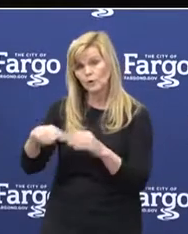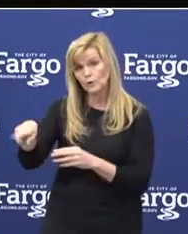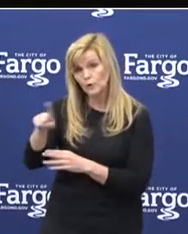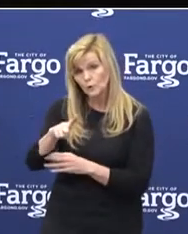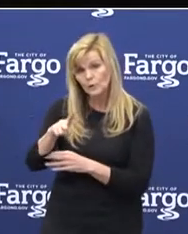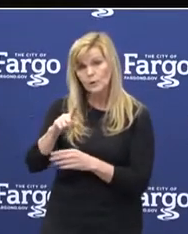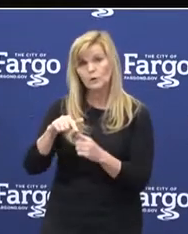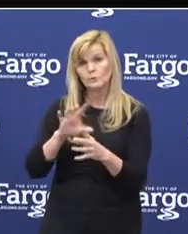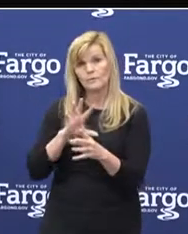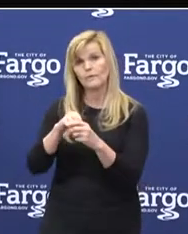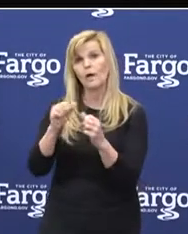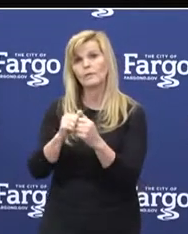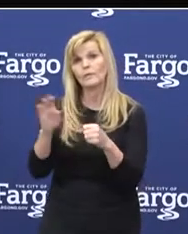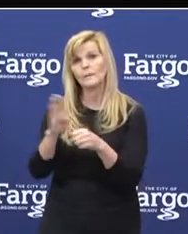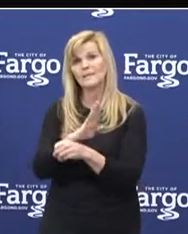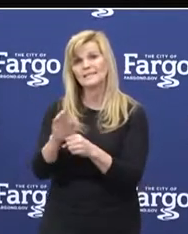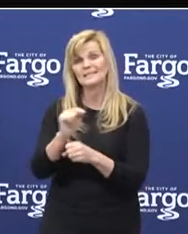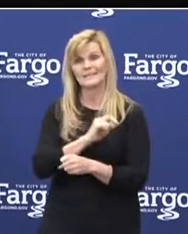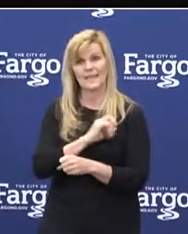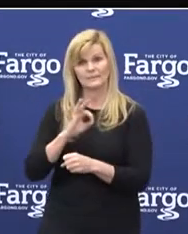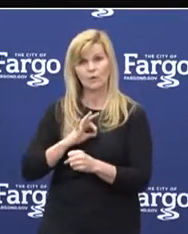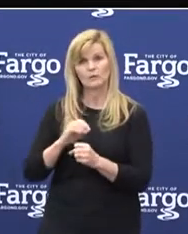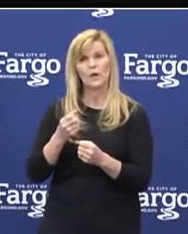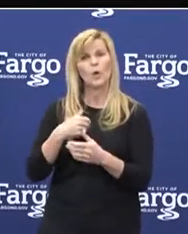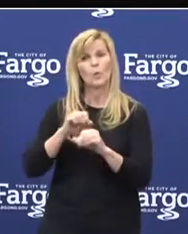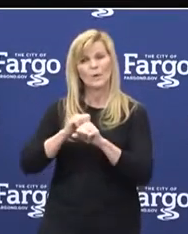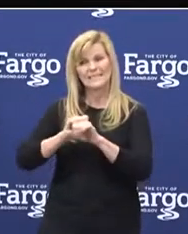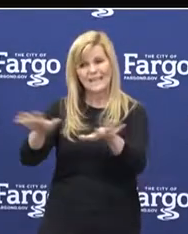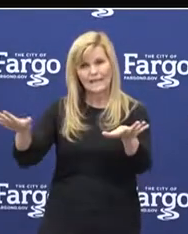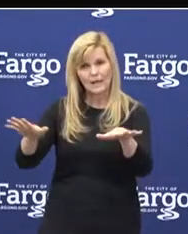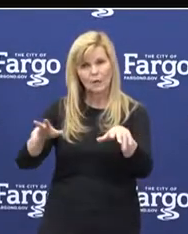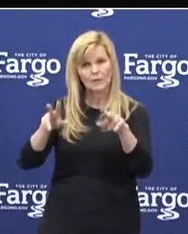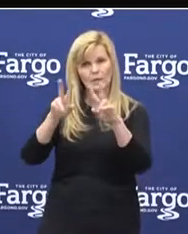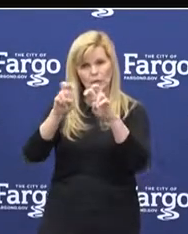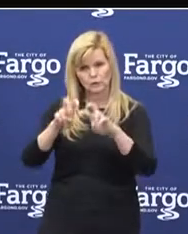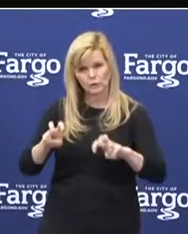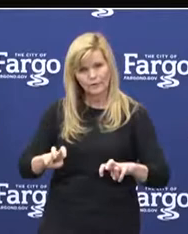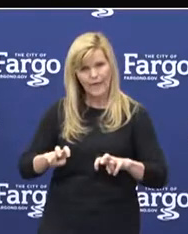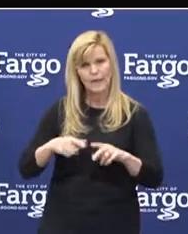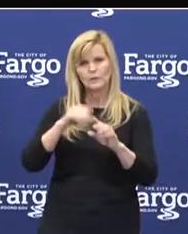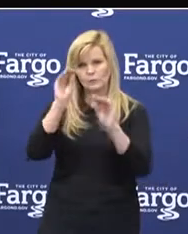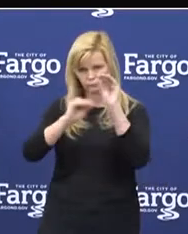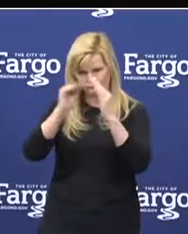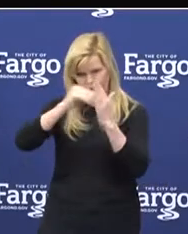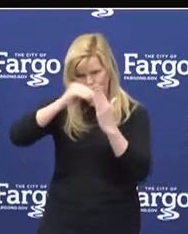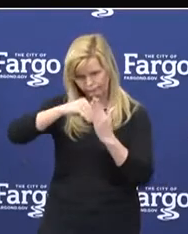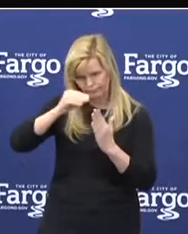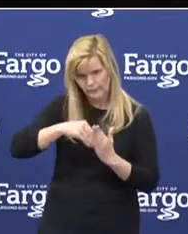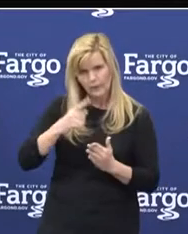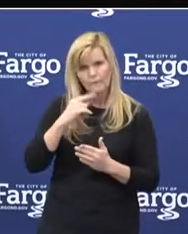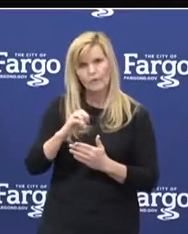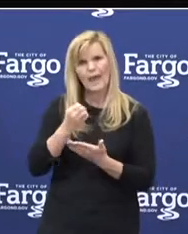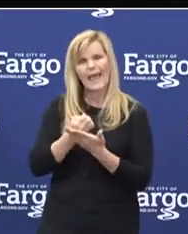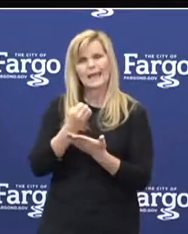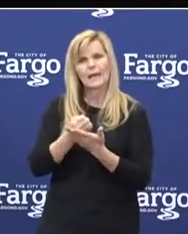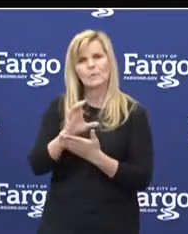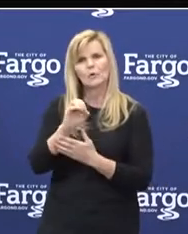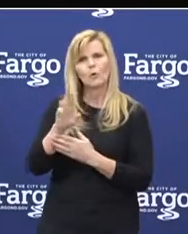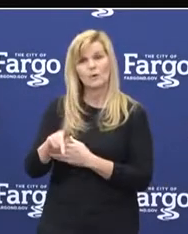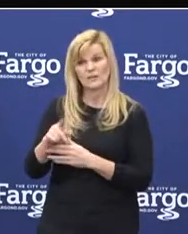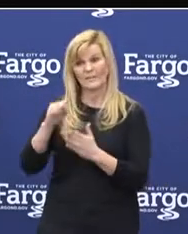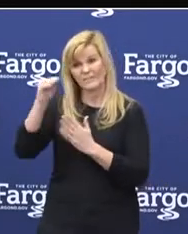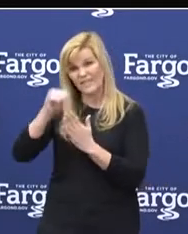task force survey being conducted by the Greater Fargo-Moorhead Economic Development Corporation by this Friday.